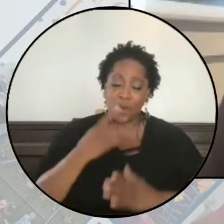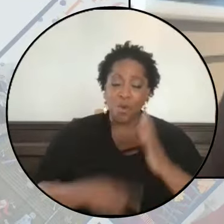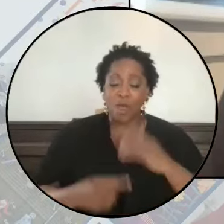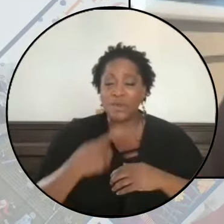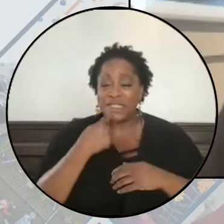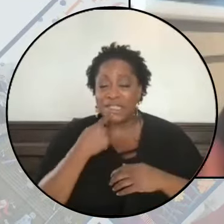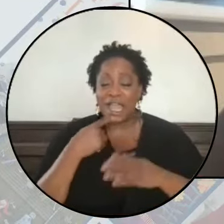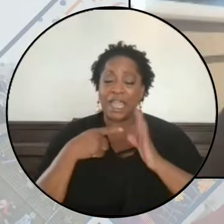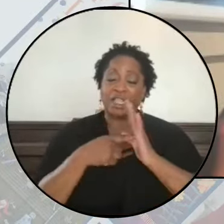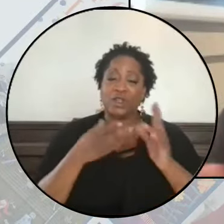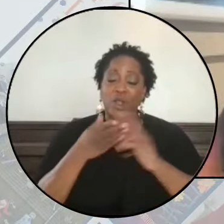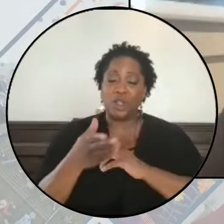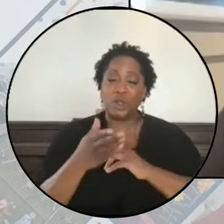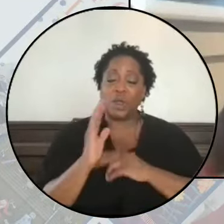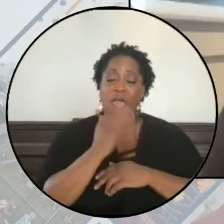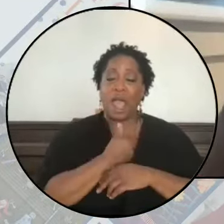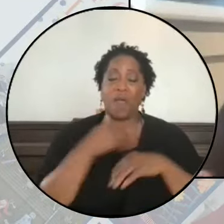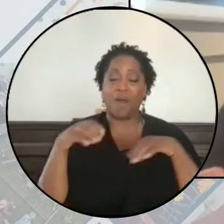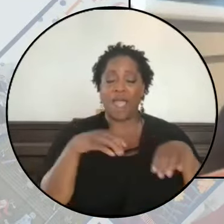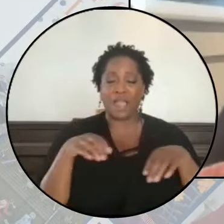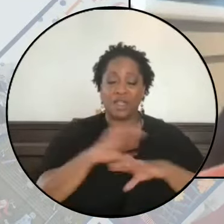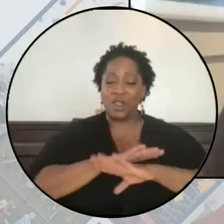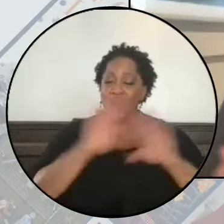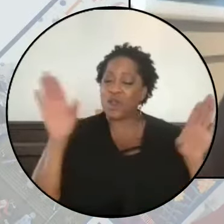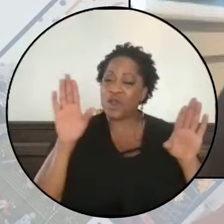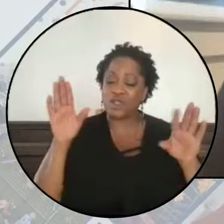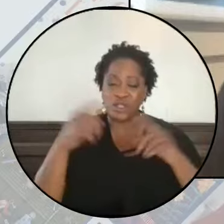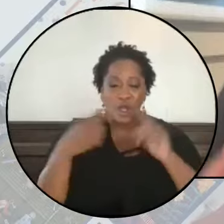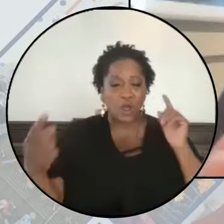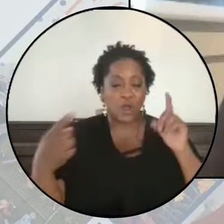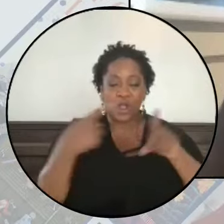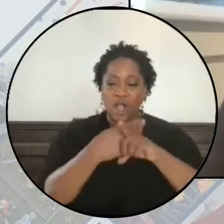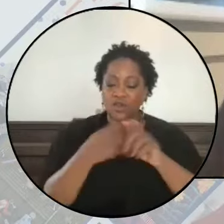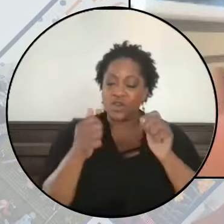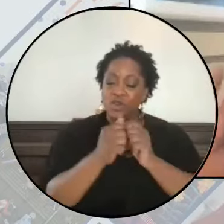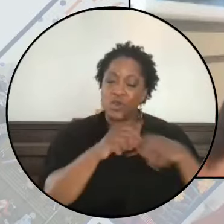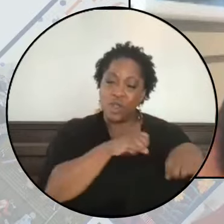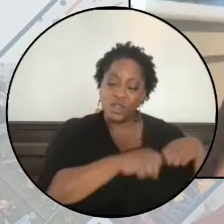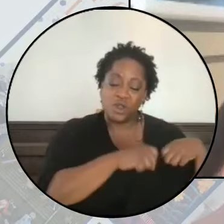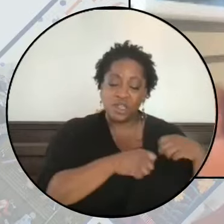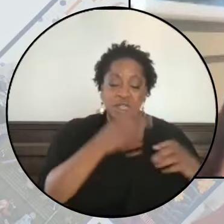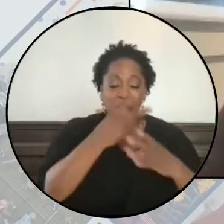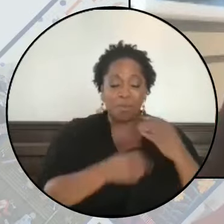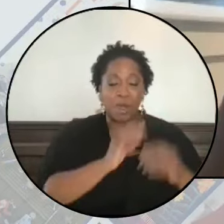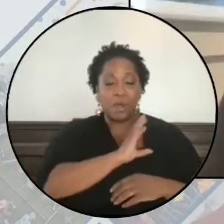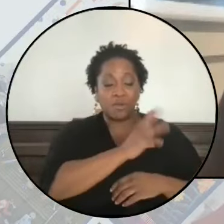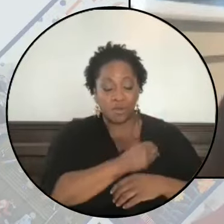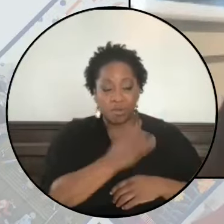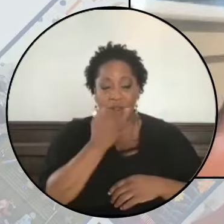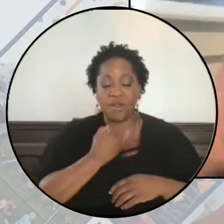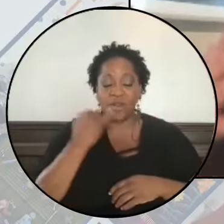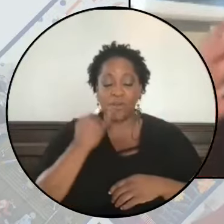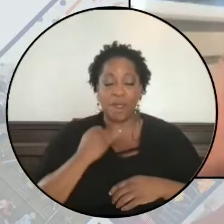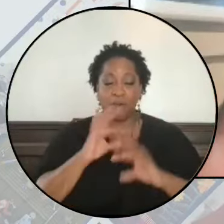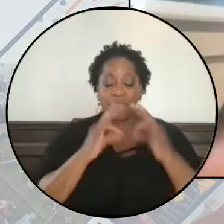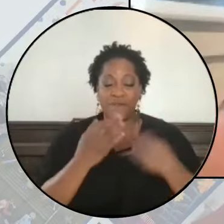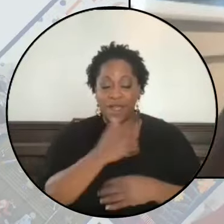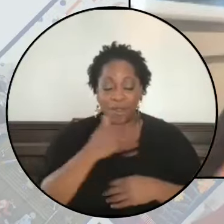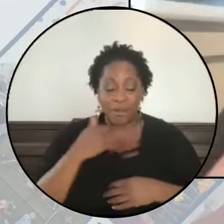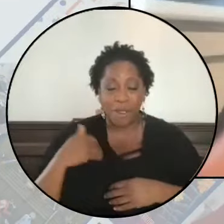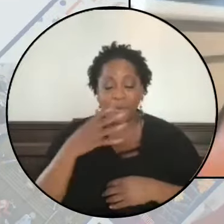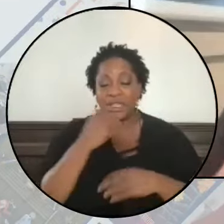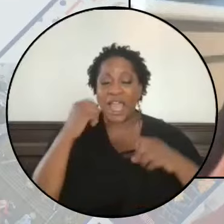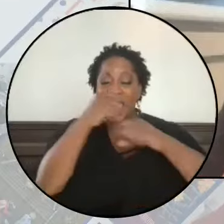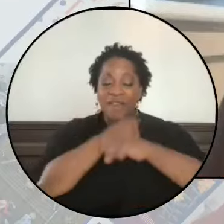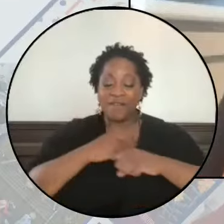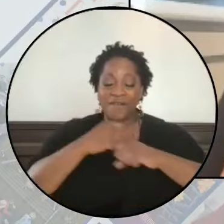showing clearly through our actions is that there is no contradiction between grieving both Israeli and Palestinian loved ones and